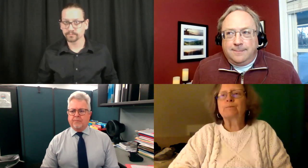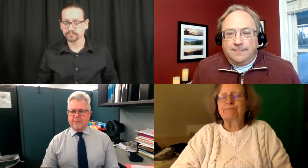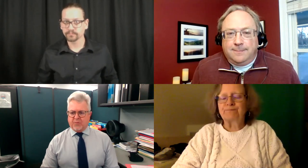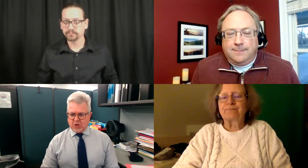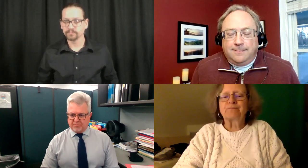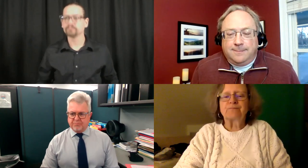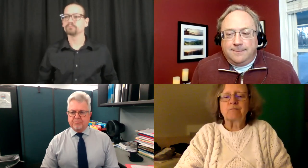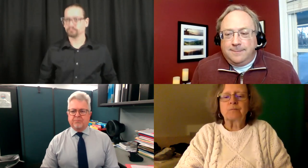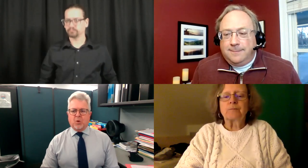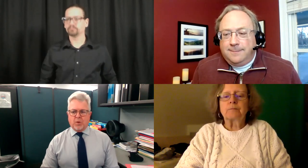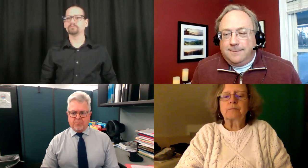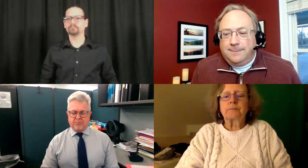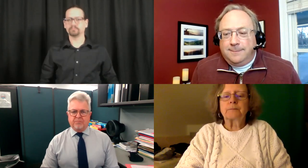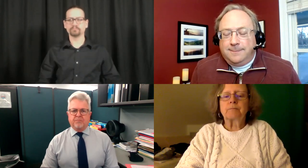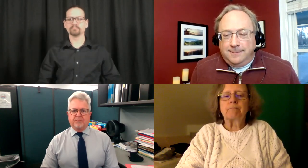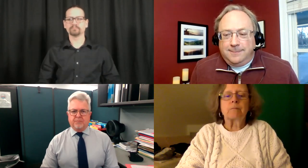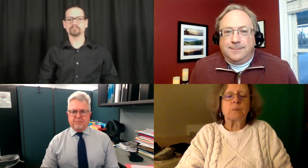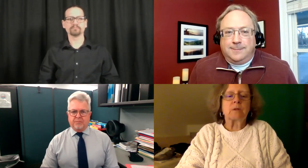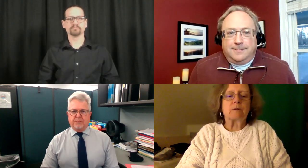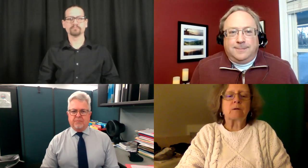Thank you. Thank you for that information.